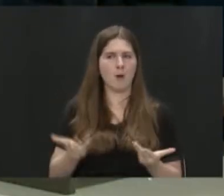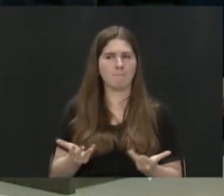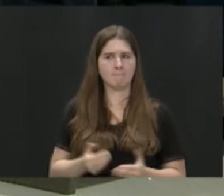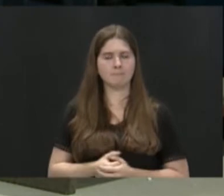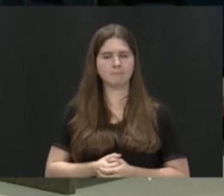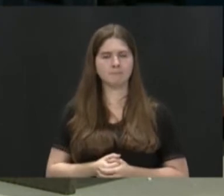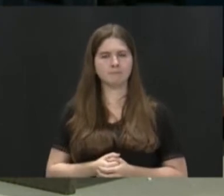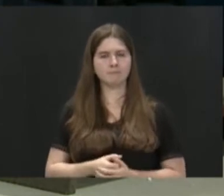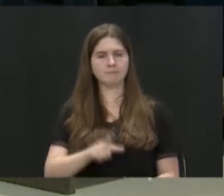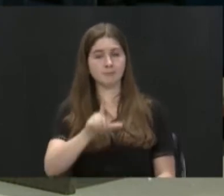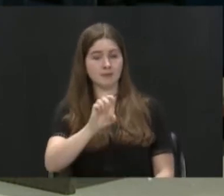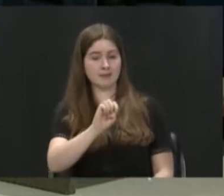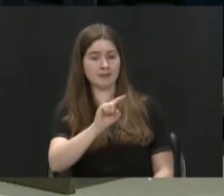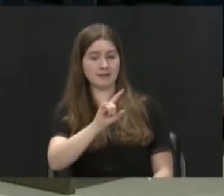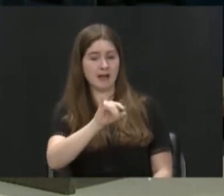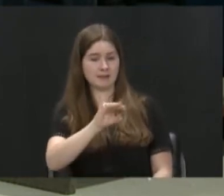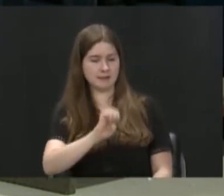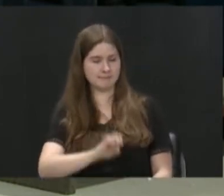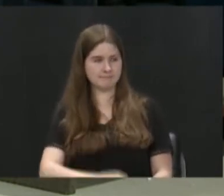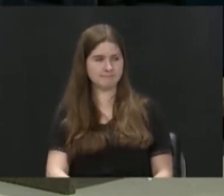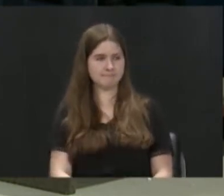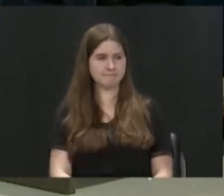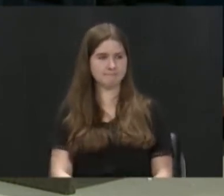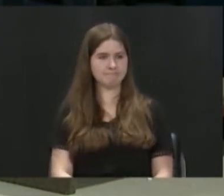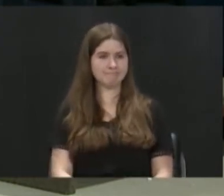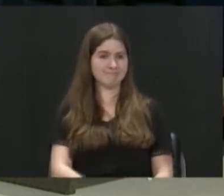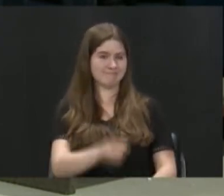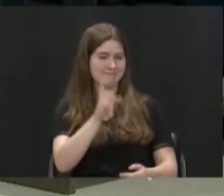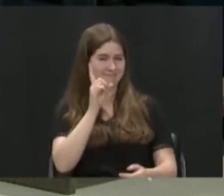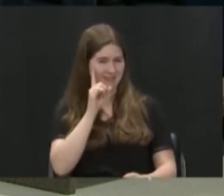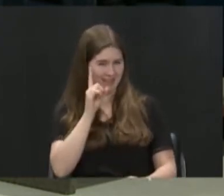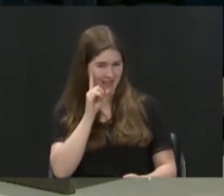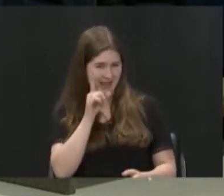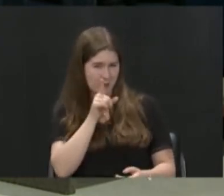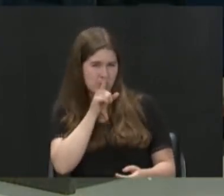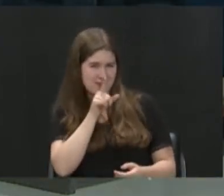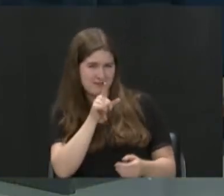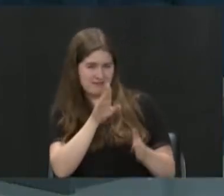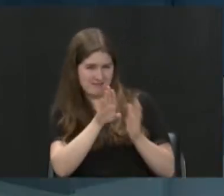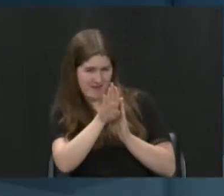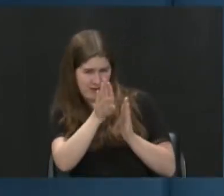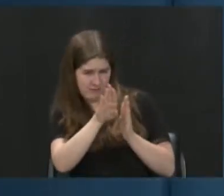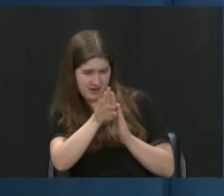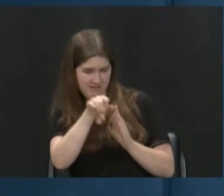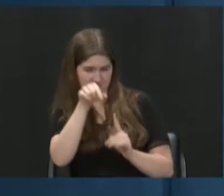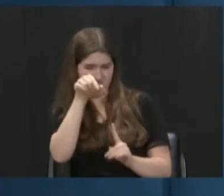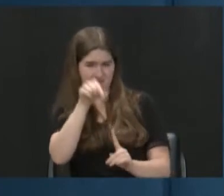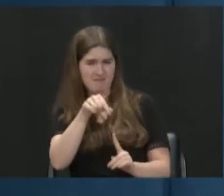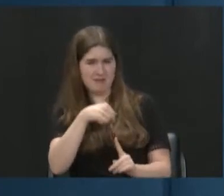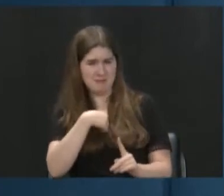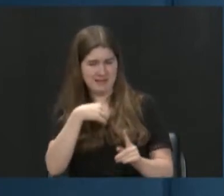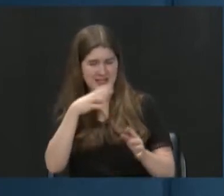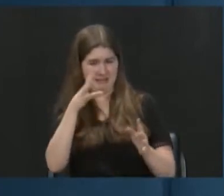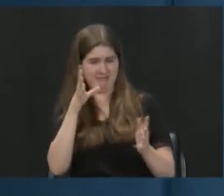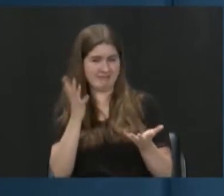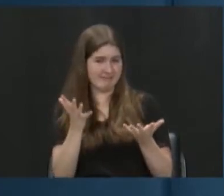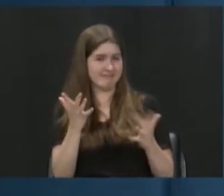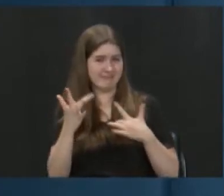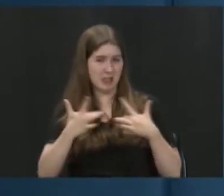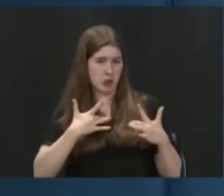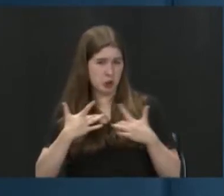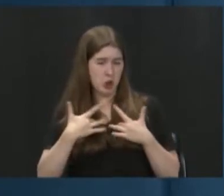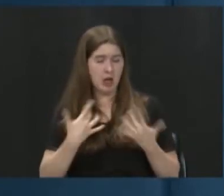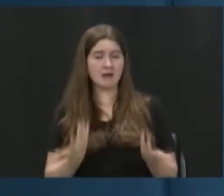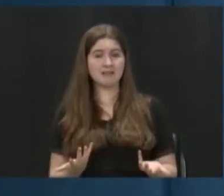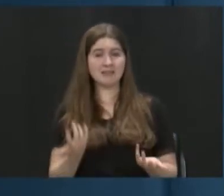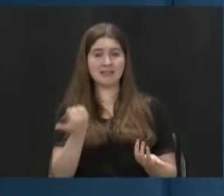I would say development is something that really concerns me because any